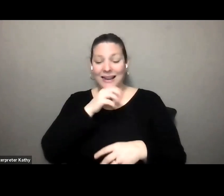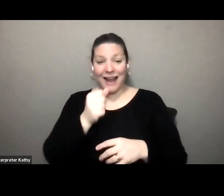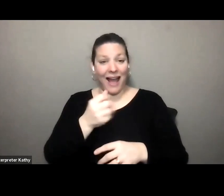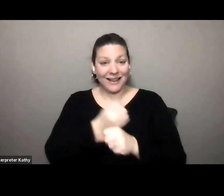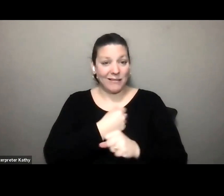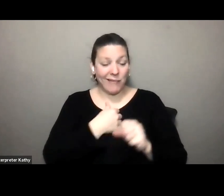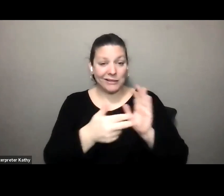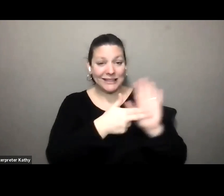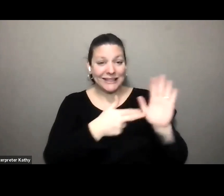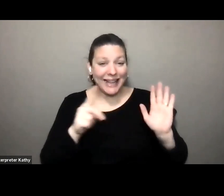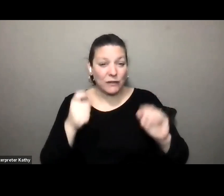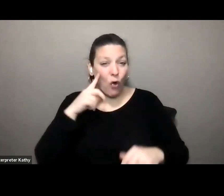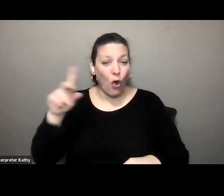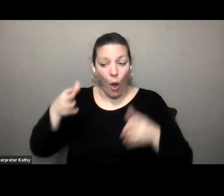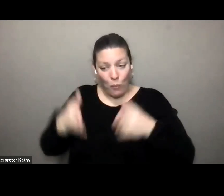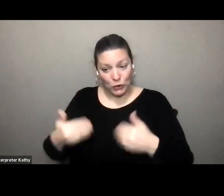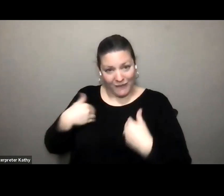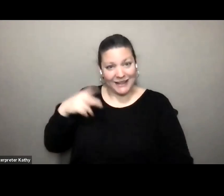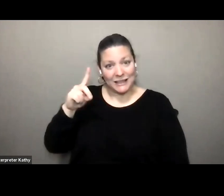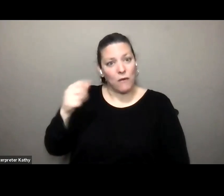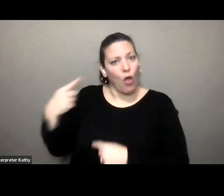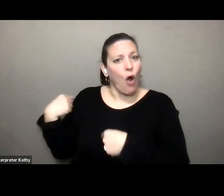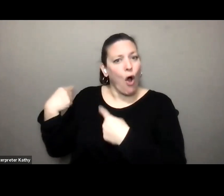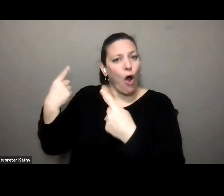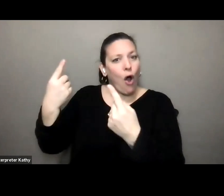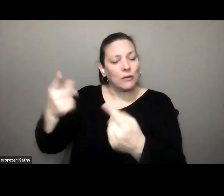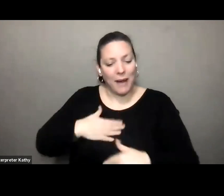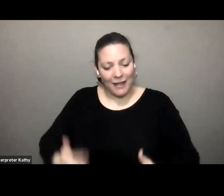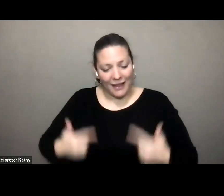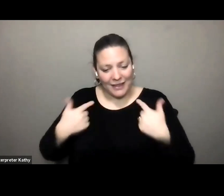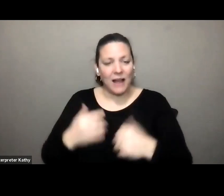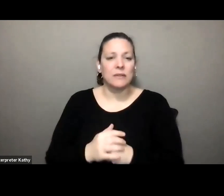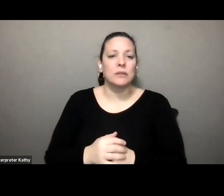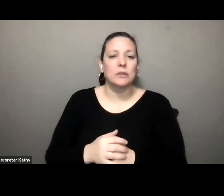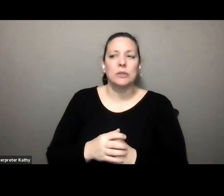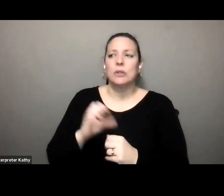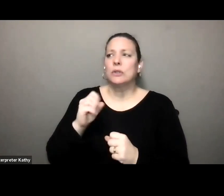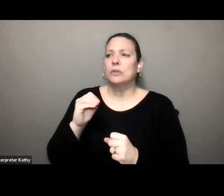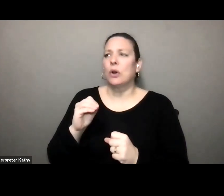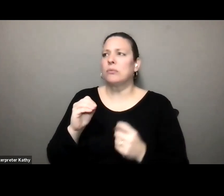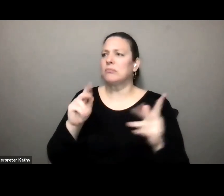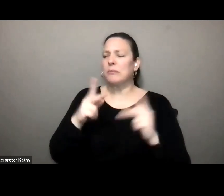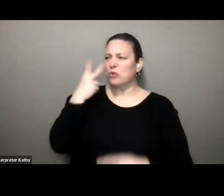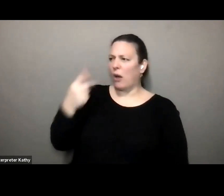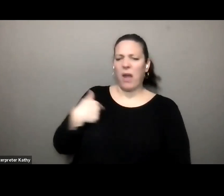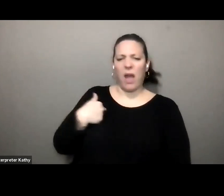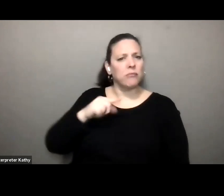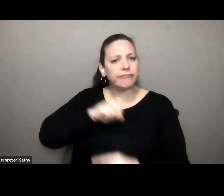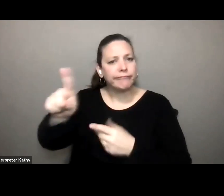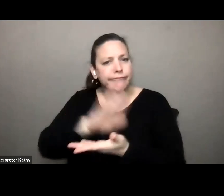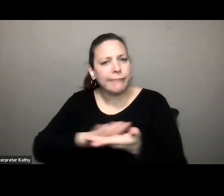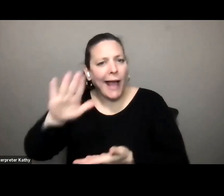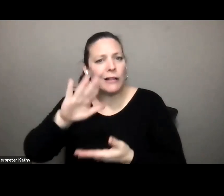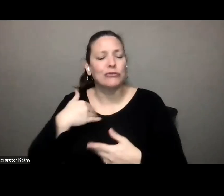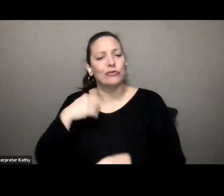my life and so it was taken for granted that i could do things like go to college and hold a job and even when things were